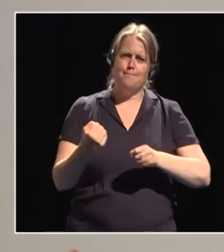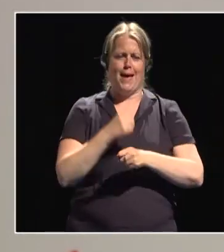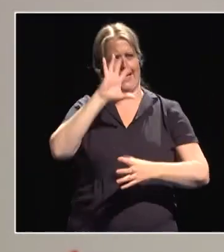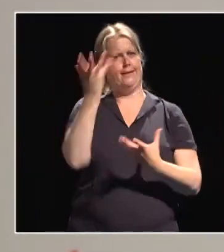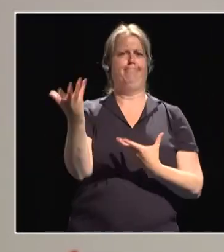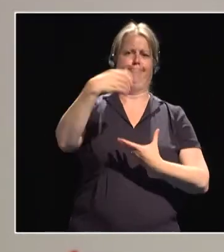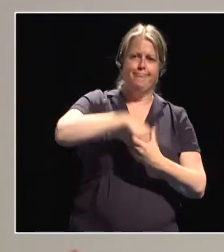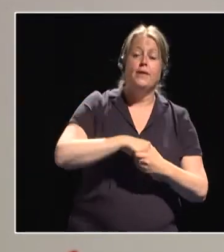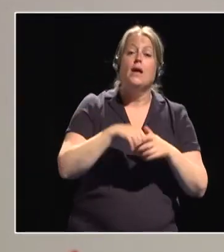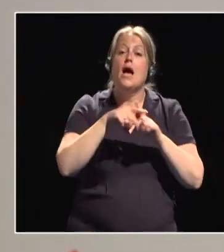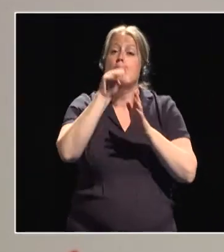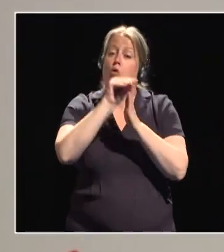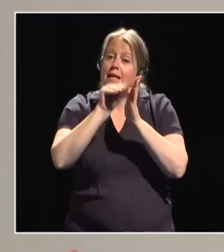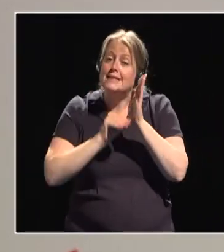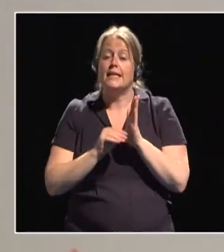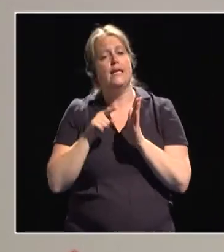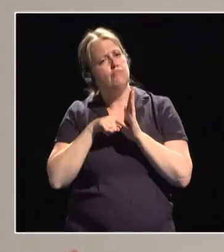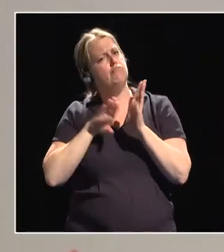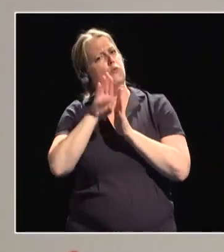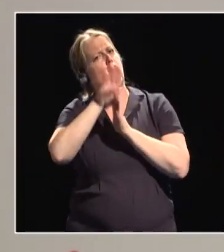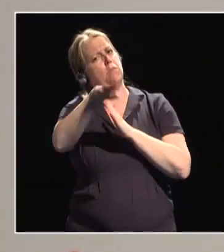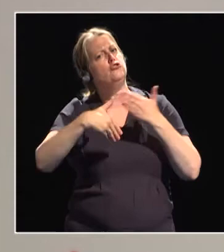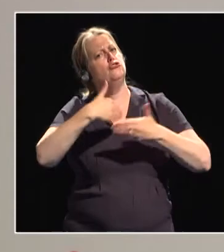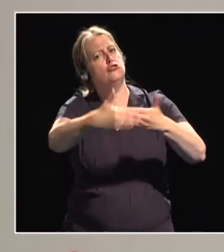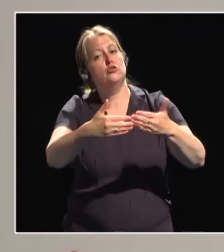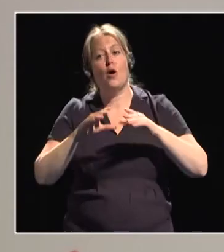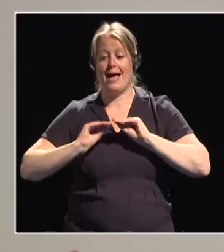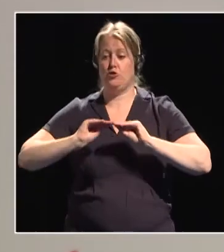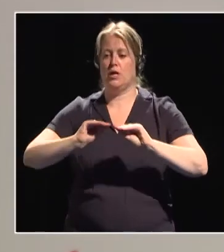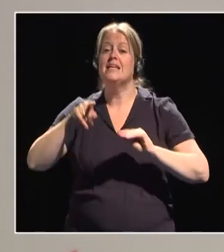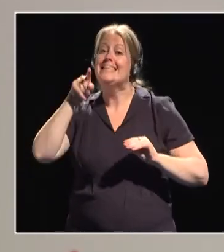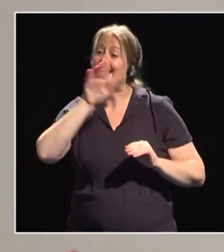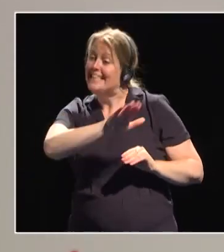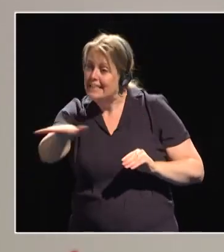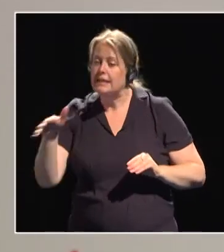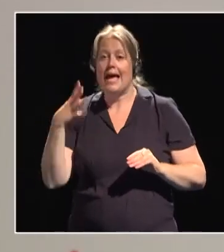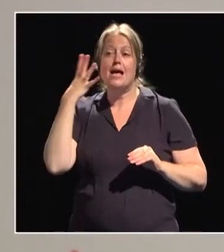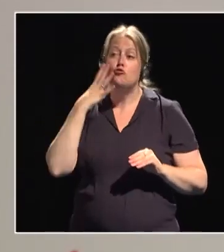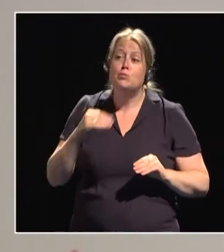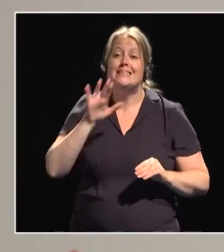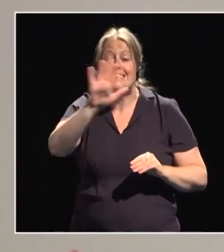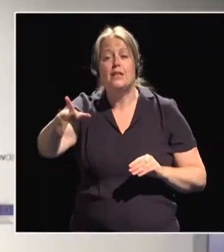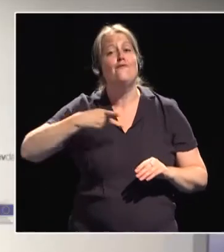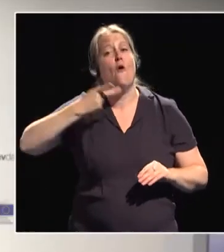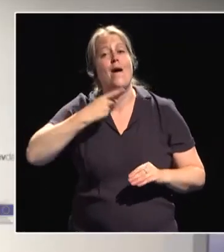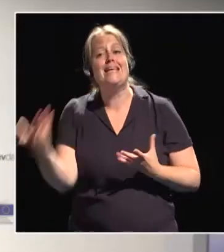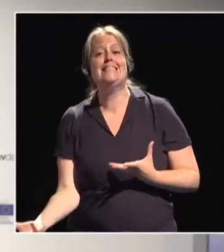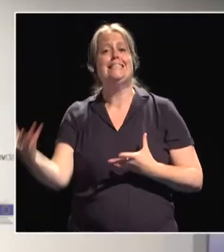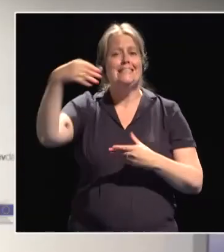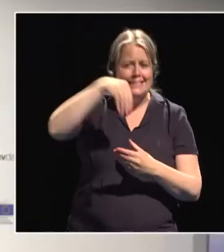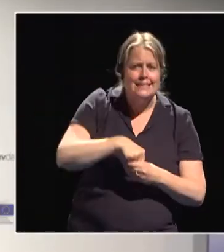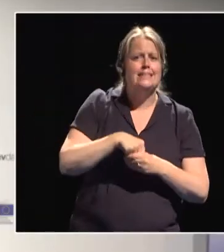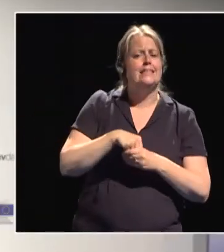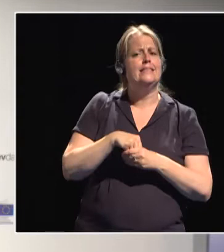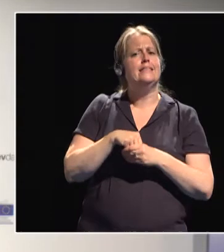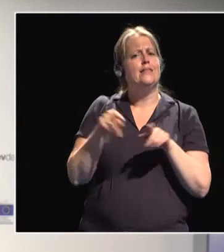development processes on education so that their experiences and voices play a critical role